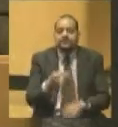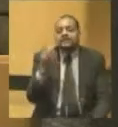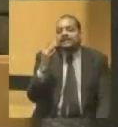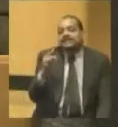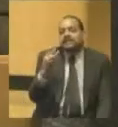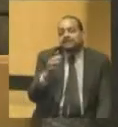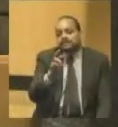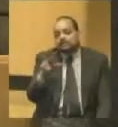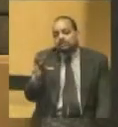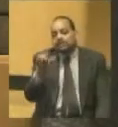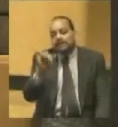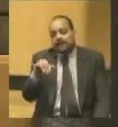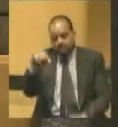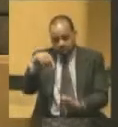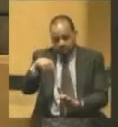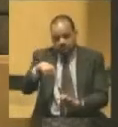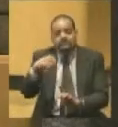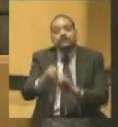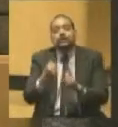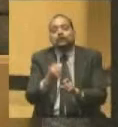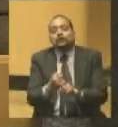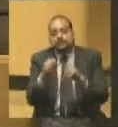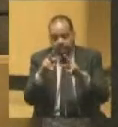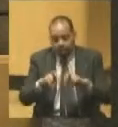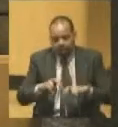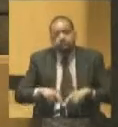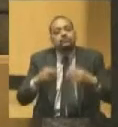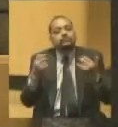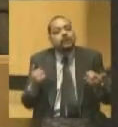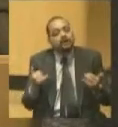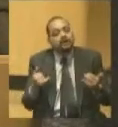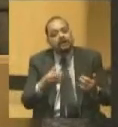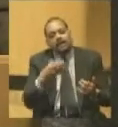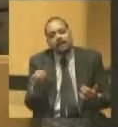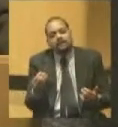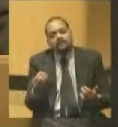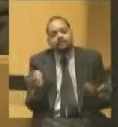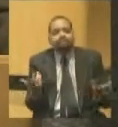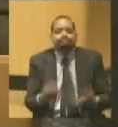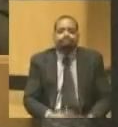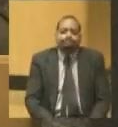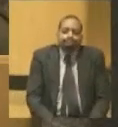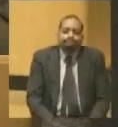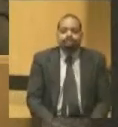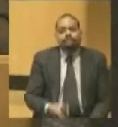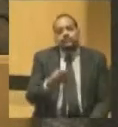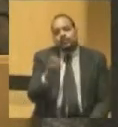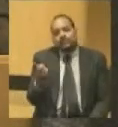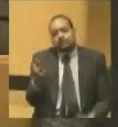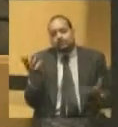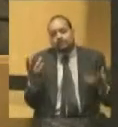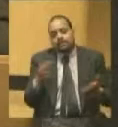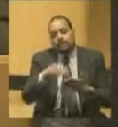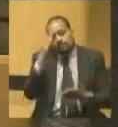election year I want to begin to examine today. And we've already learned, in a